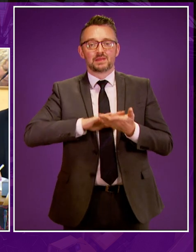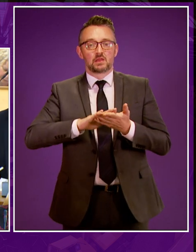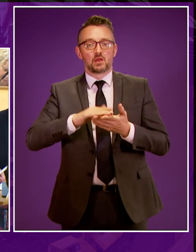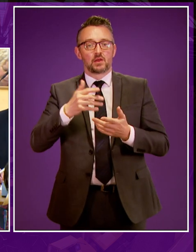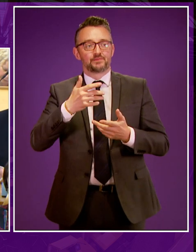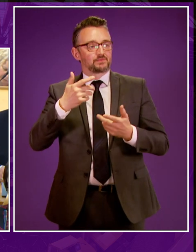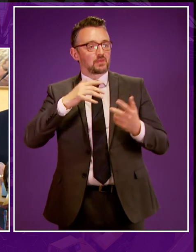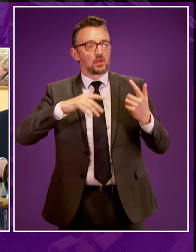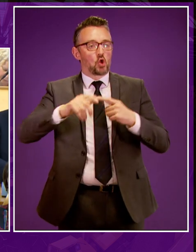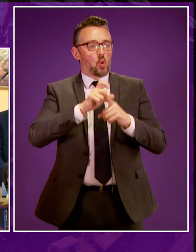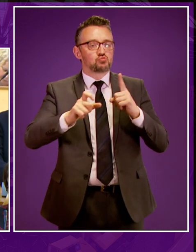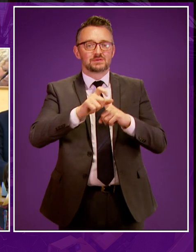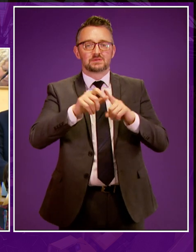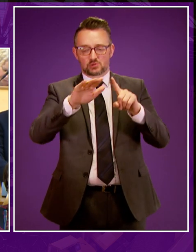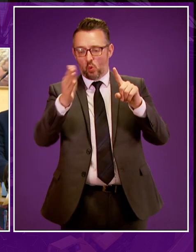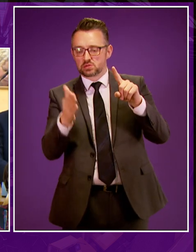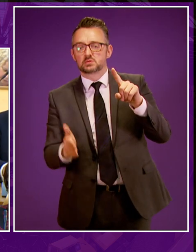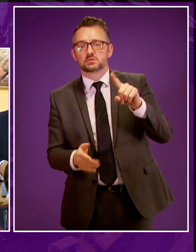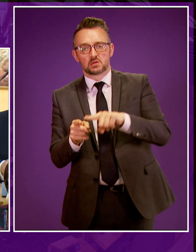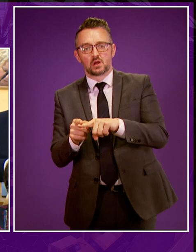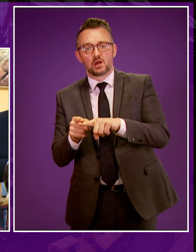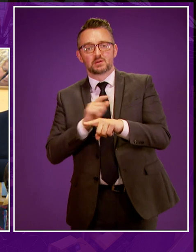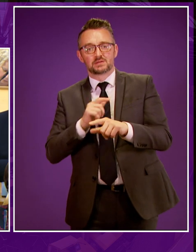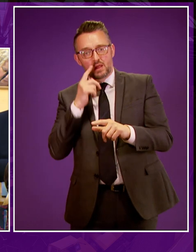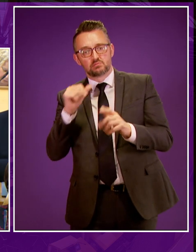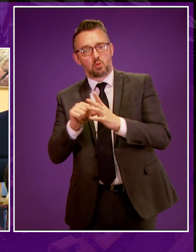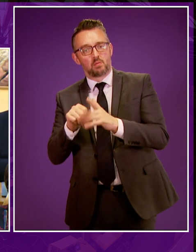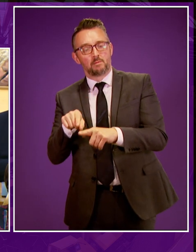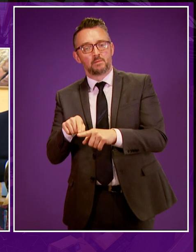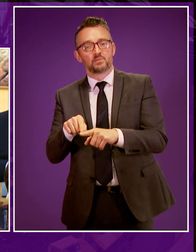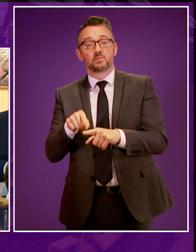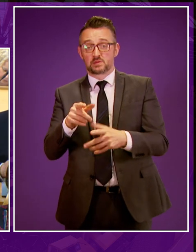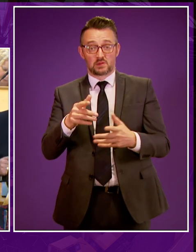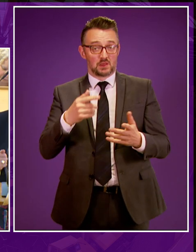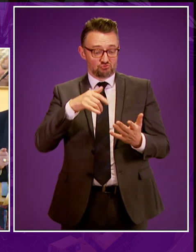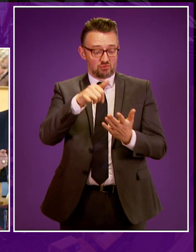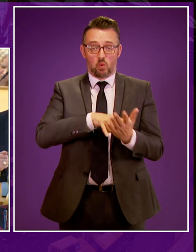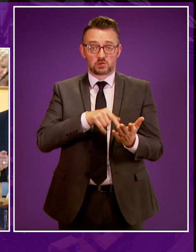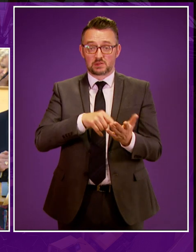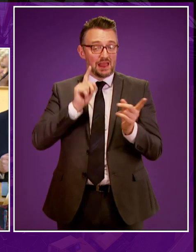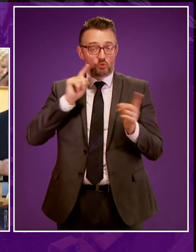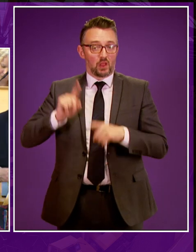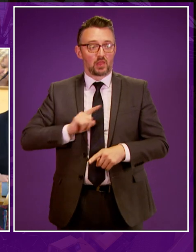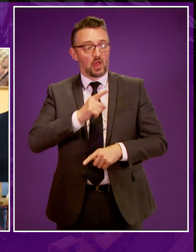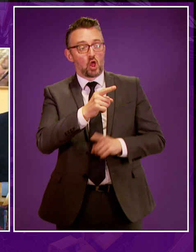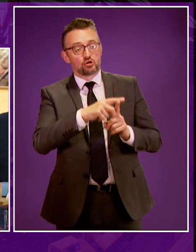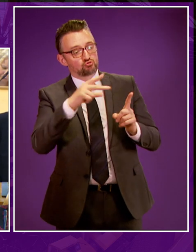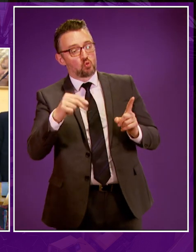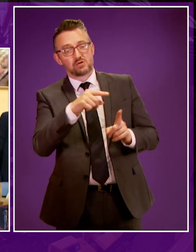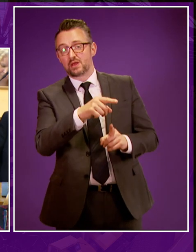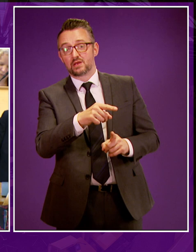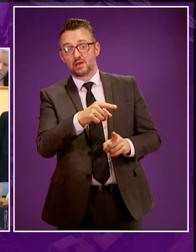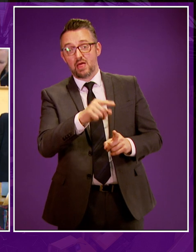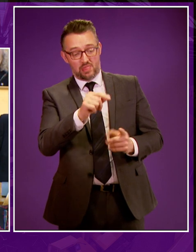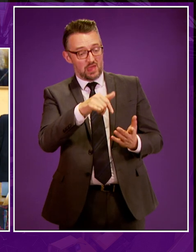low-lying coastal and island communities. The climate science is indeed irrefutable, which is why this Tory amendment is so out of touch.